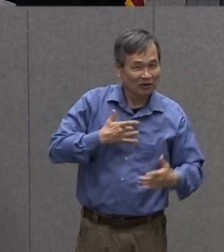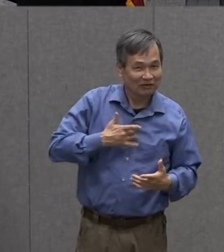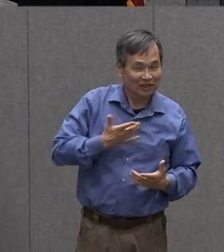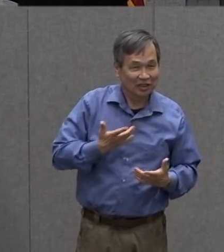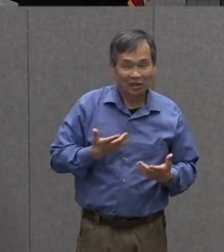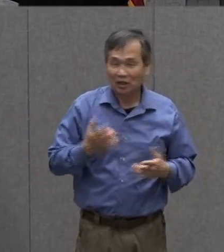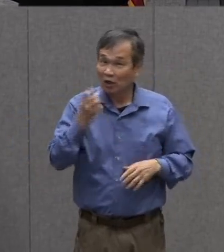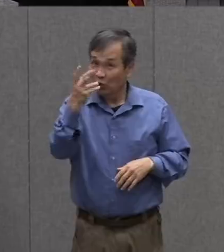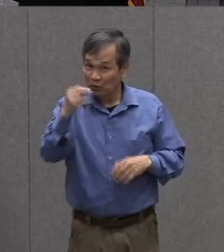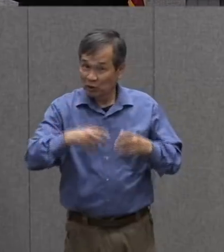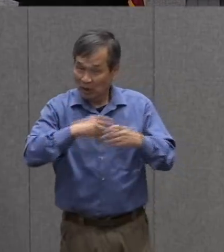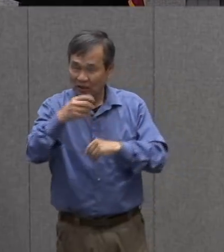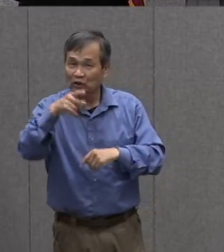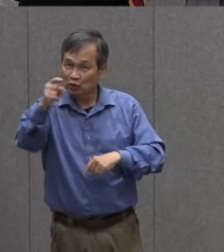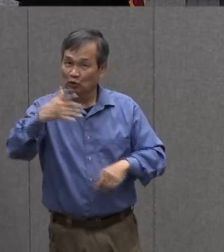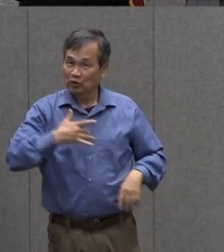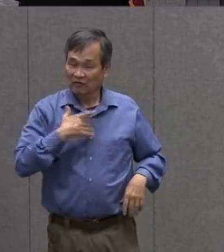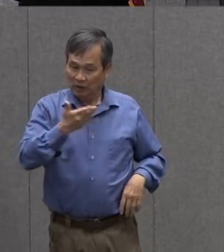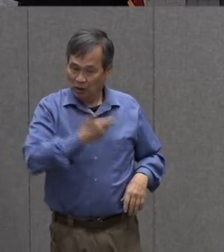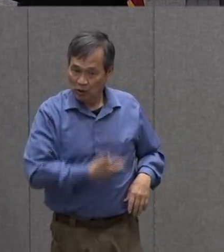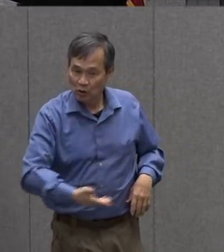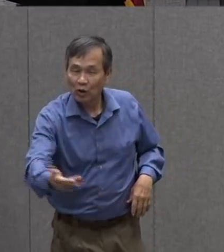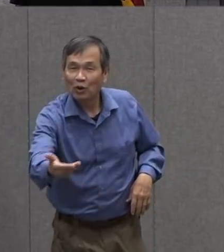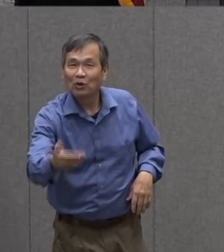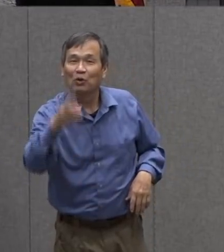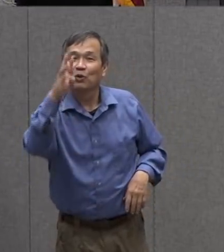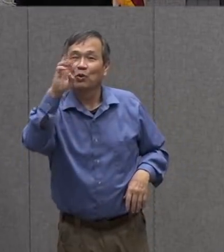welcome you use the word loved